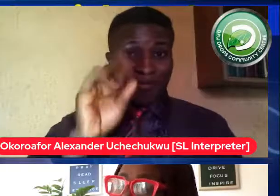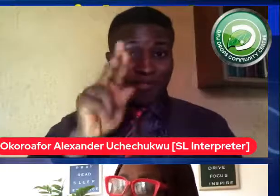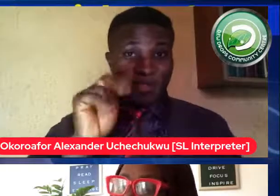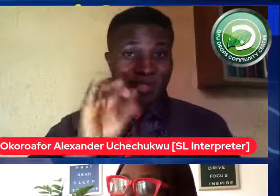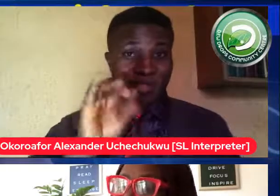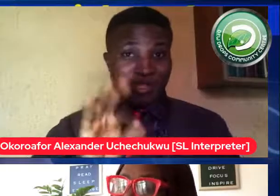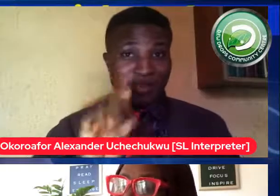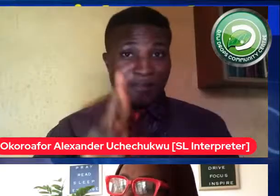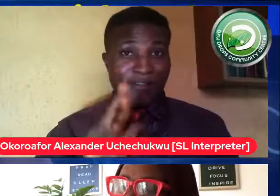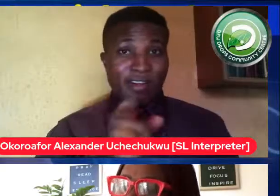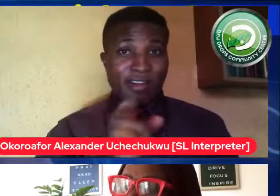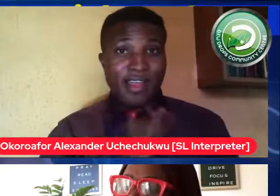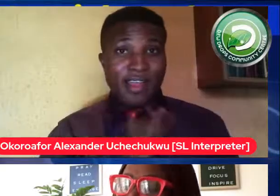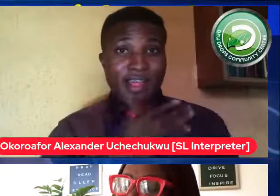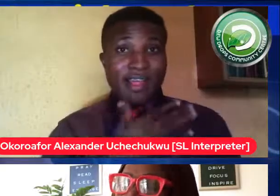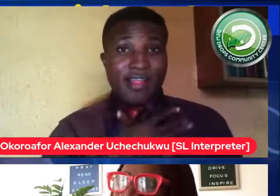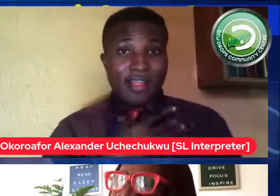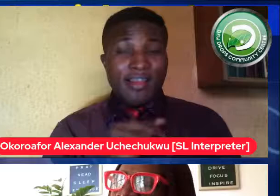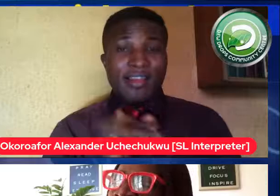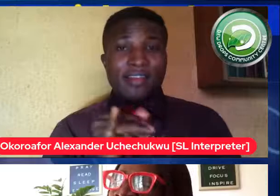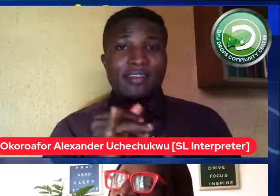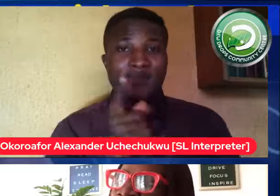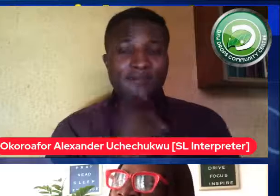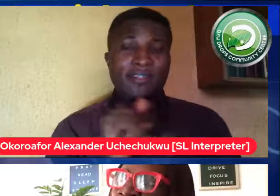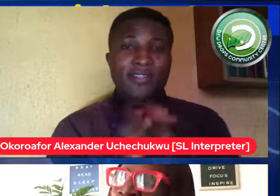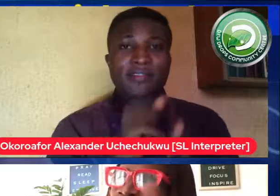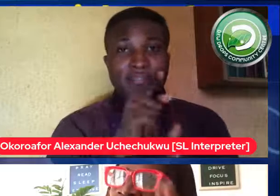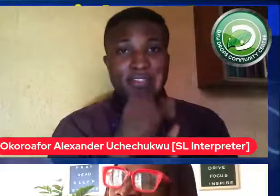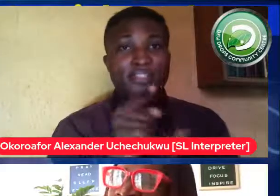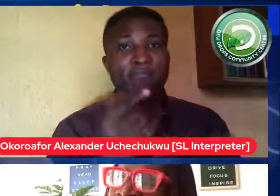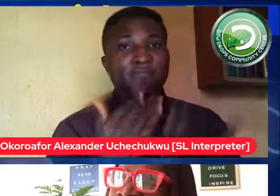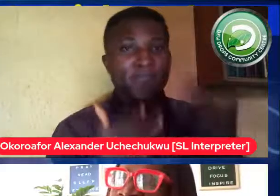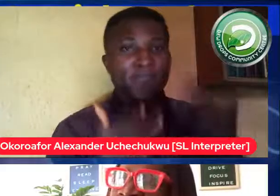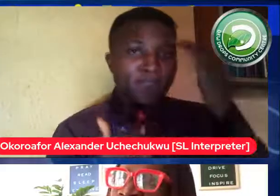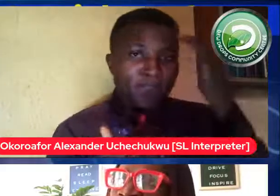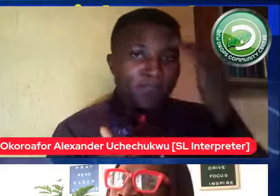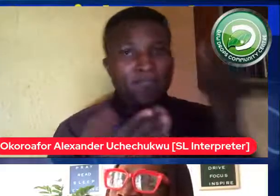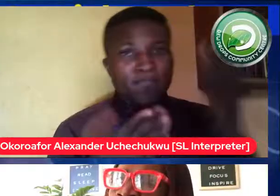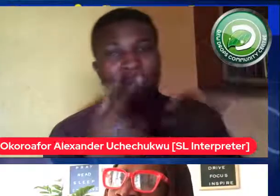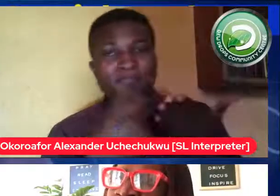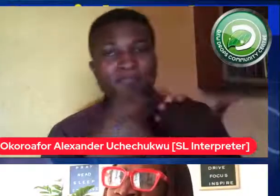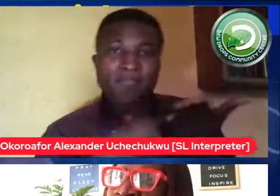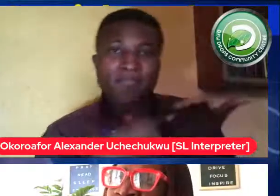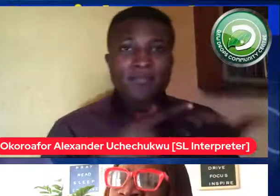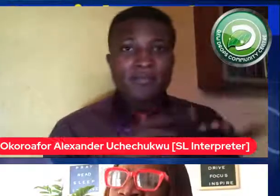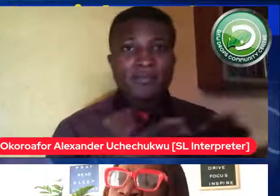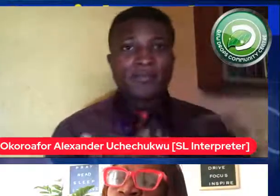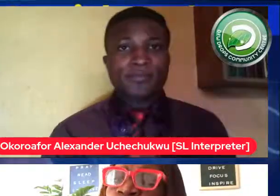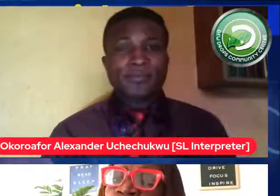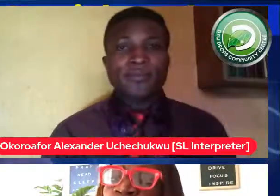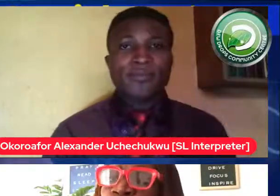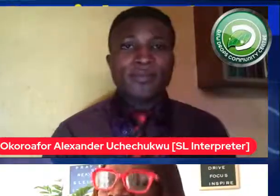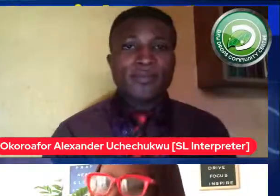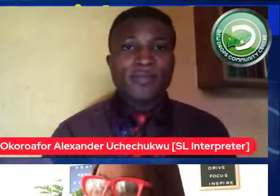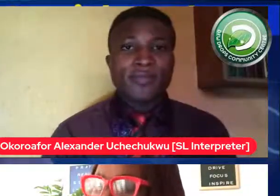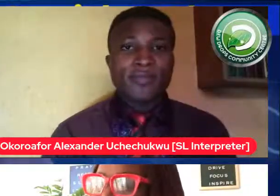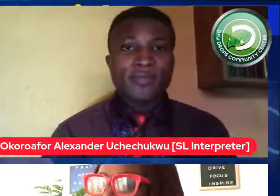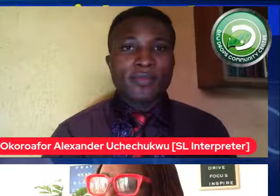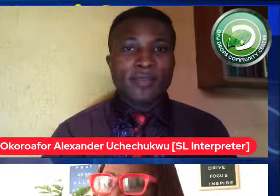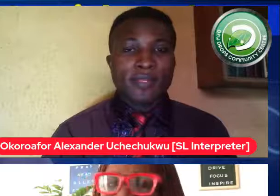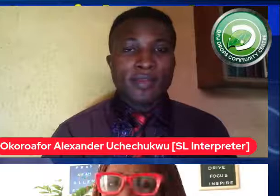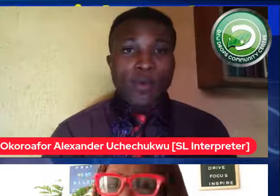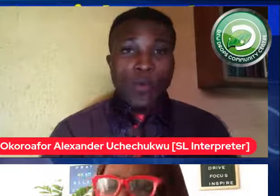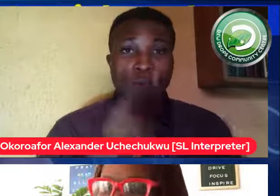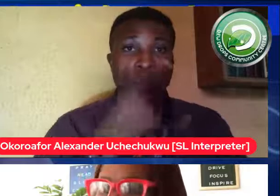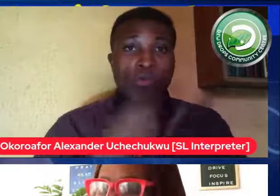telling us all the things she said you know it's even so broad such that what she shared with us can also be used with the